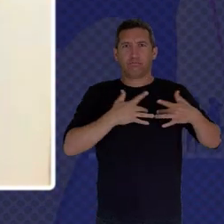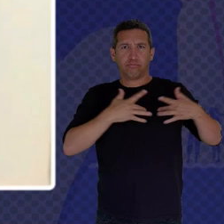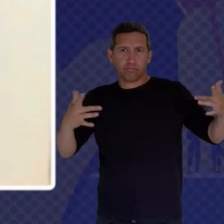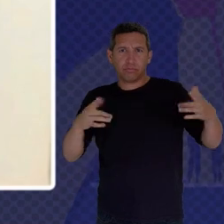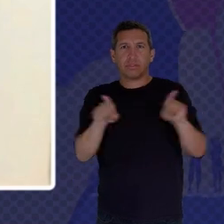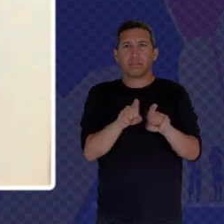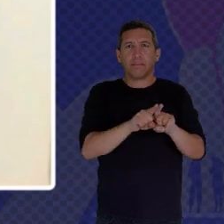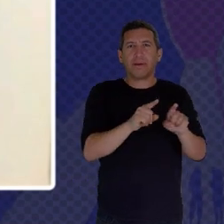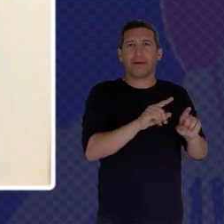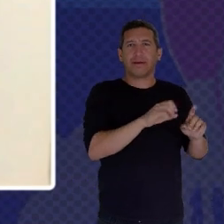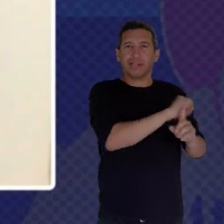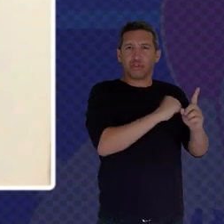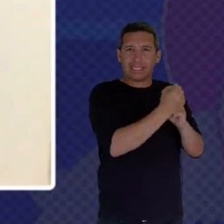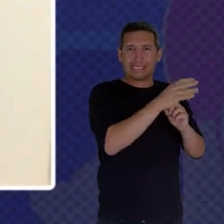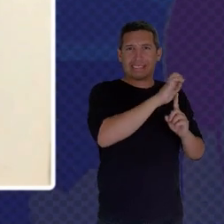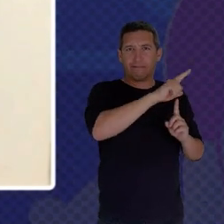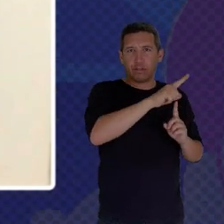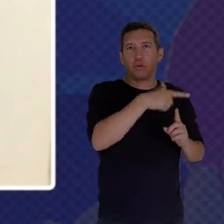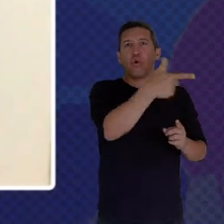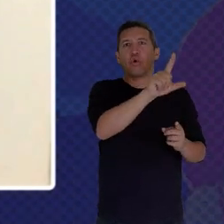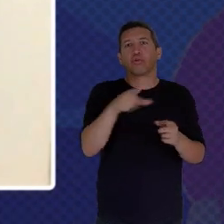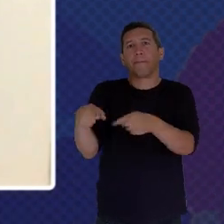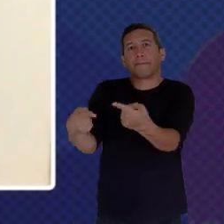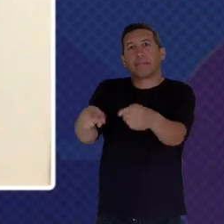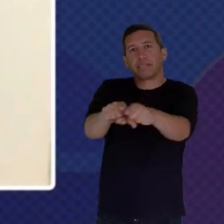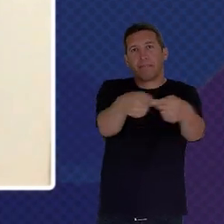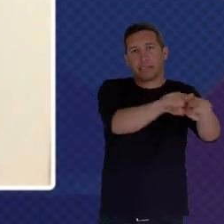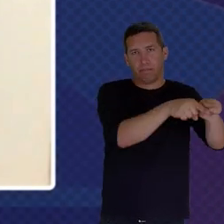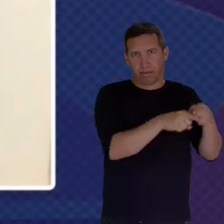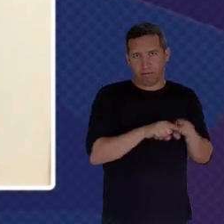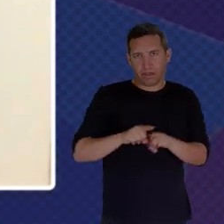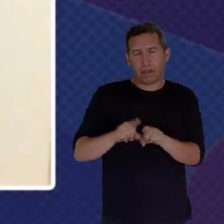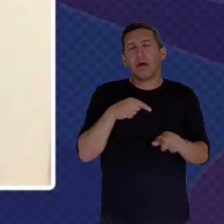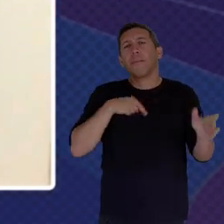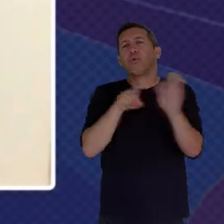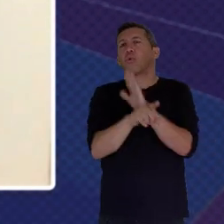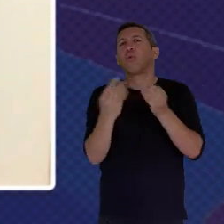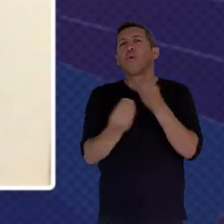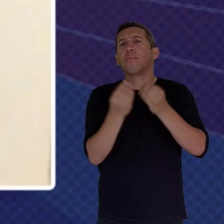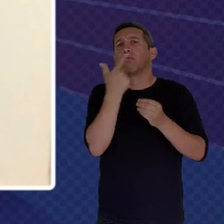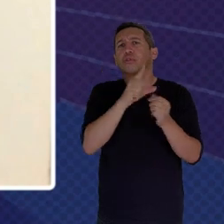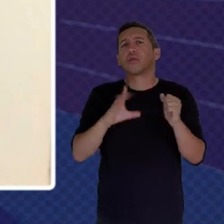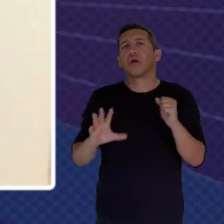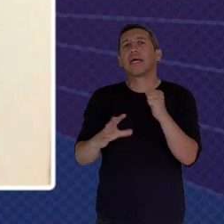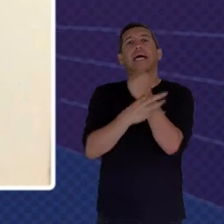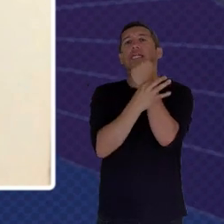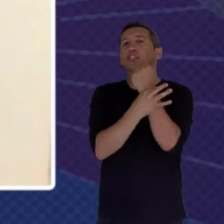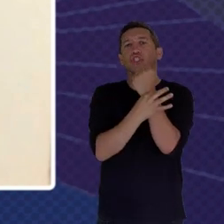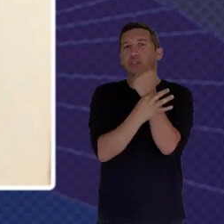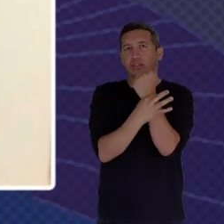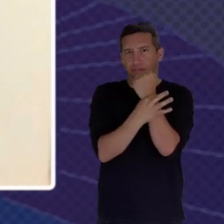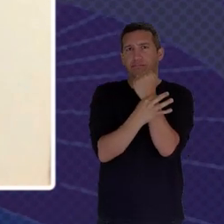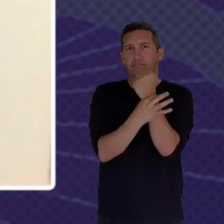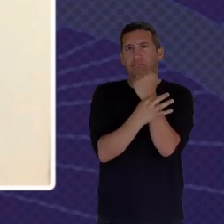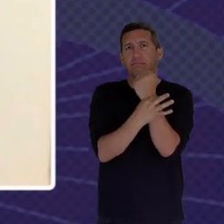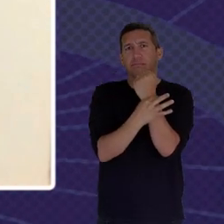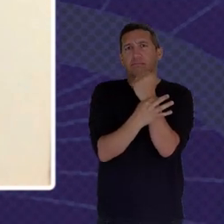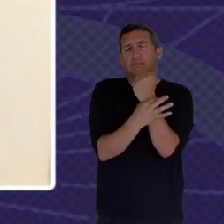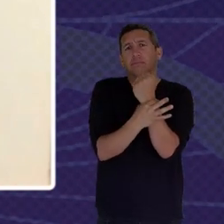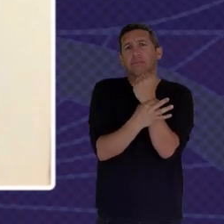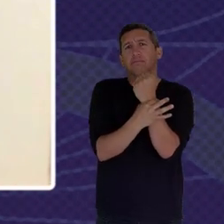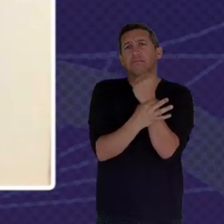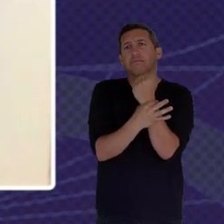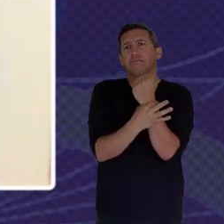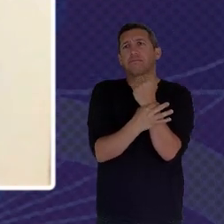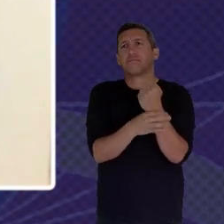Partners And We Said How Do We Ensure That At Any Given Time We're Able To Reach The Vulnerable